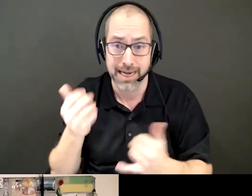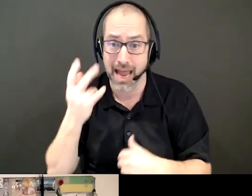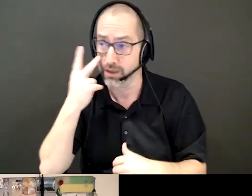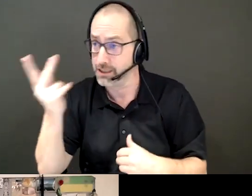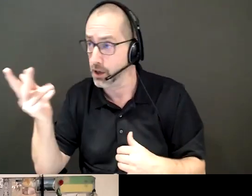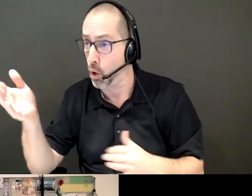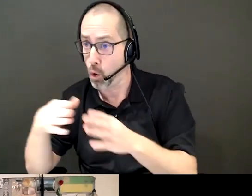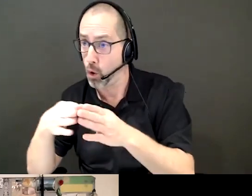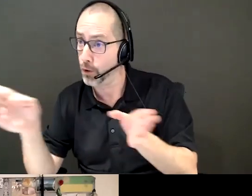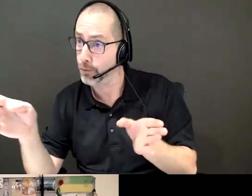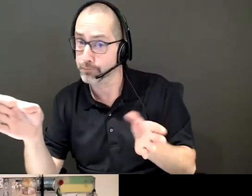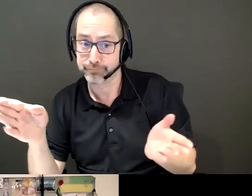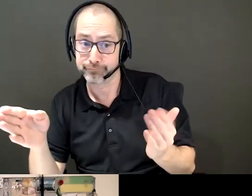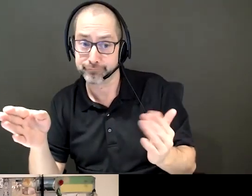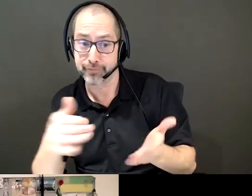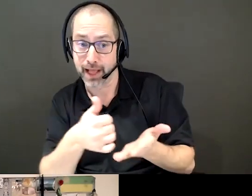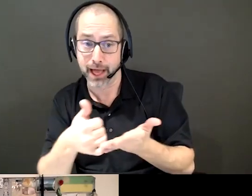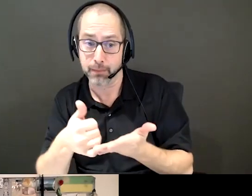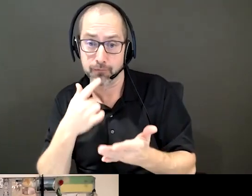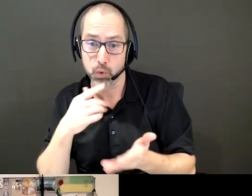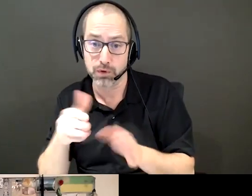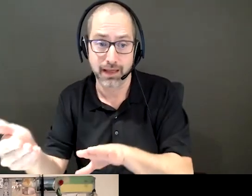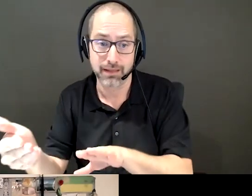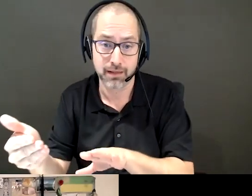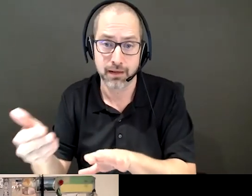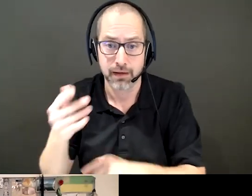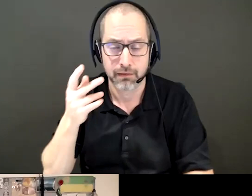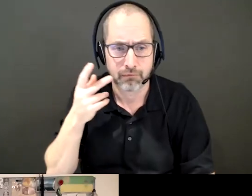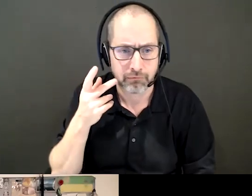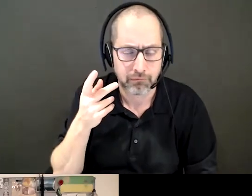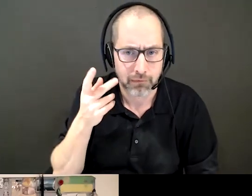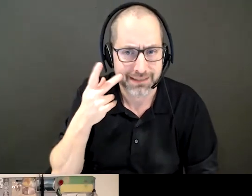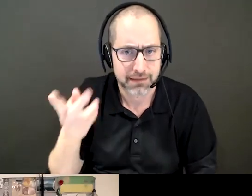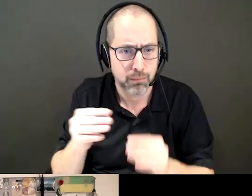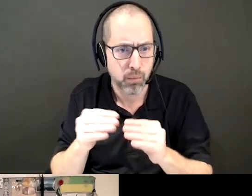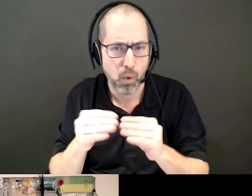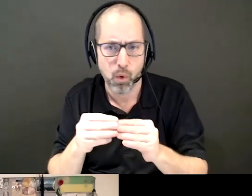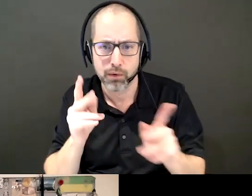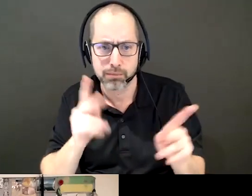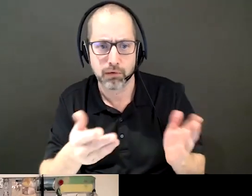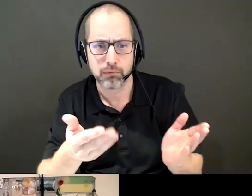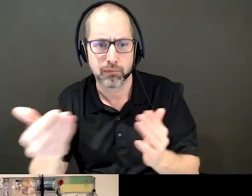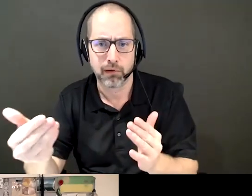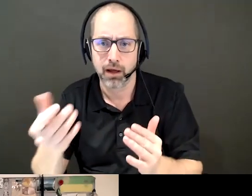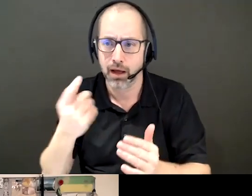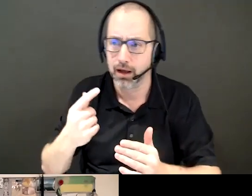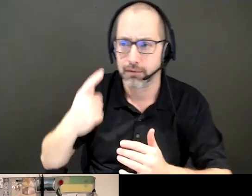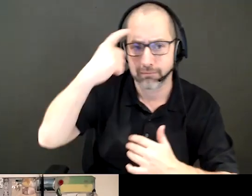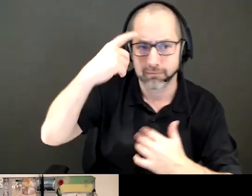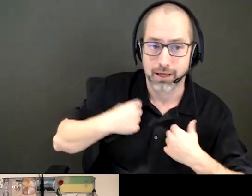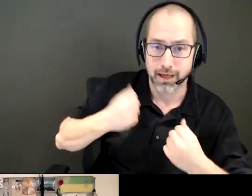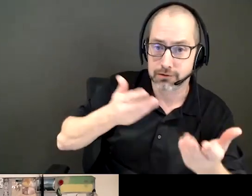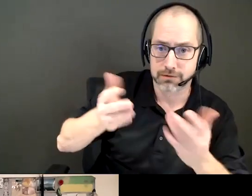and governments are advancing this, making eligibility more open, even though you cannot get services to live a good life.